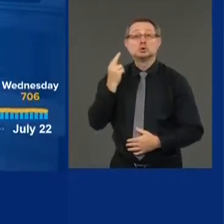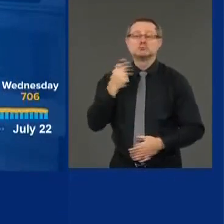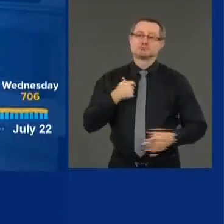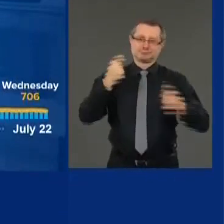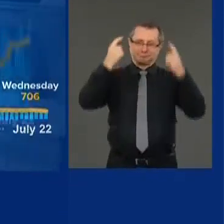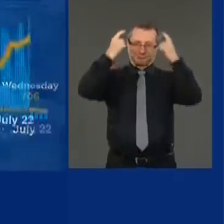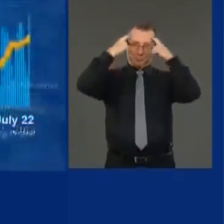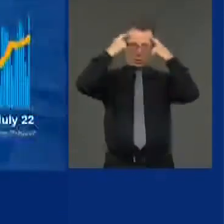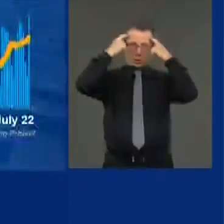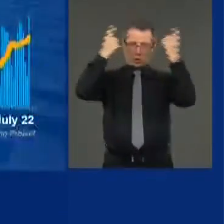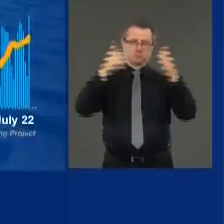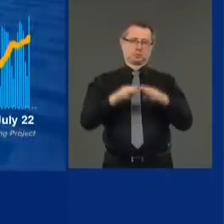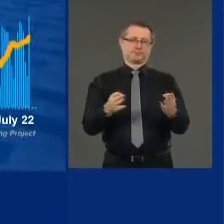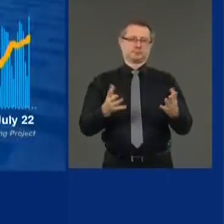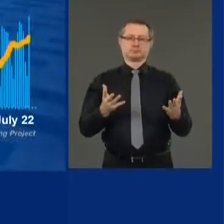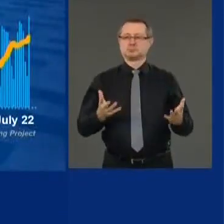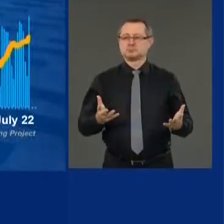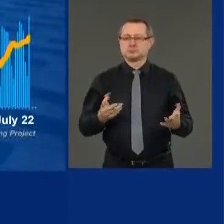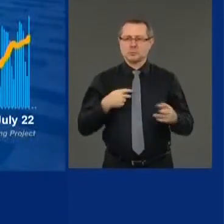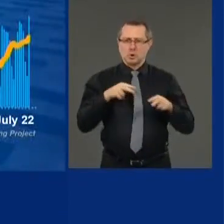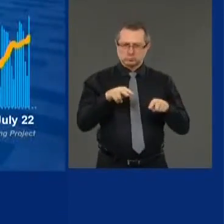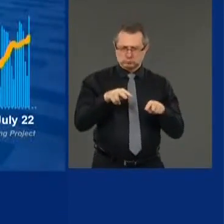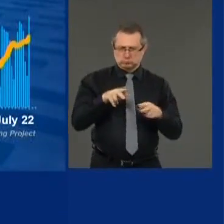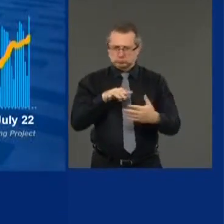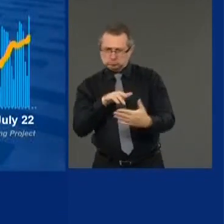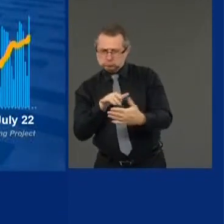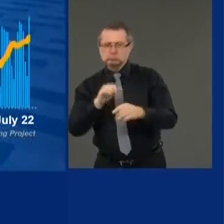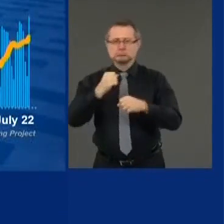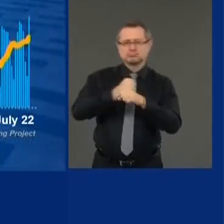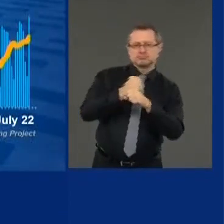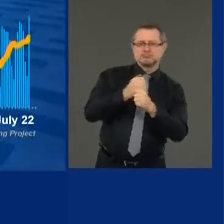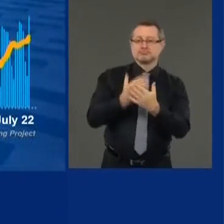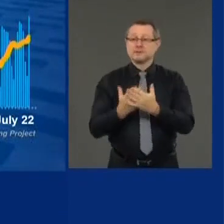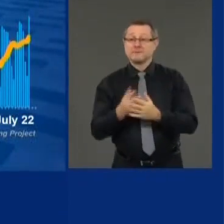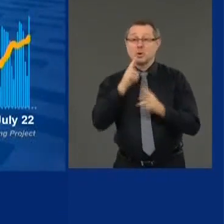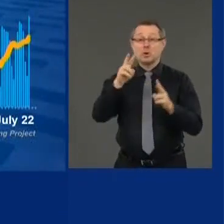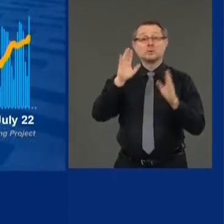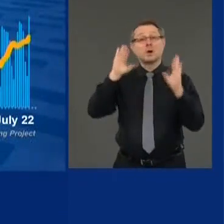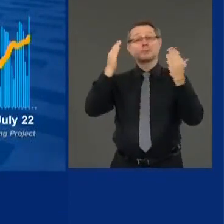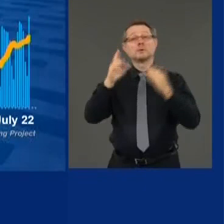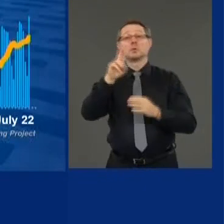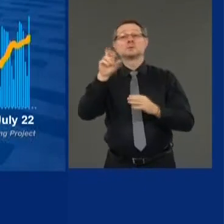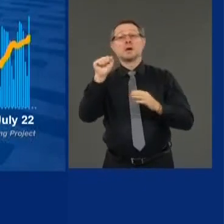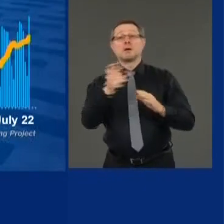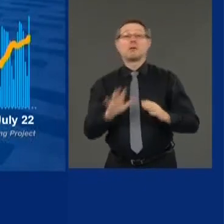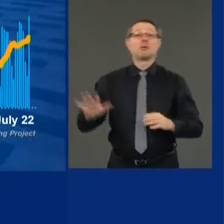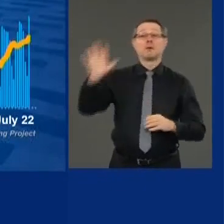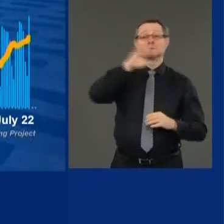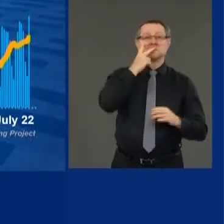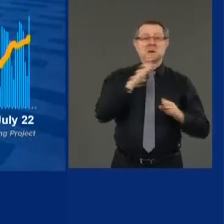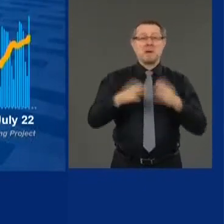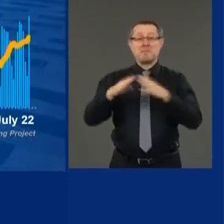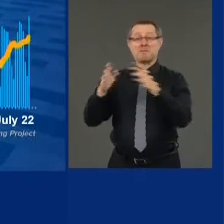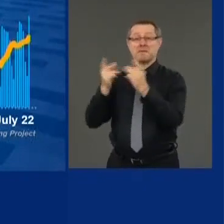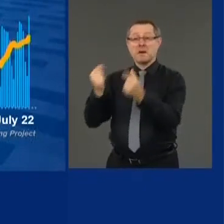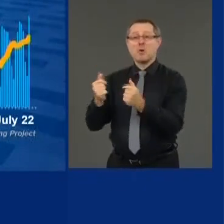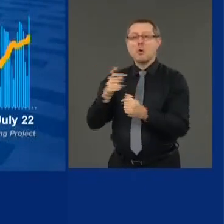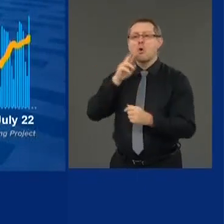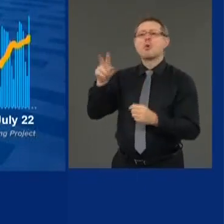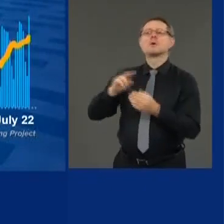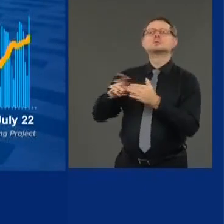We're studying the data, etc. Look at the states that rushed to reopen and look at what is happening.